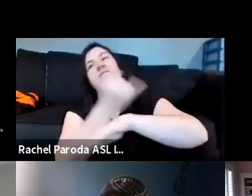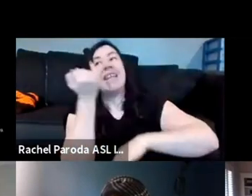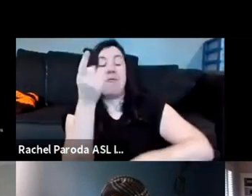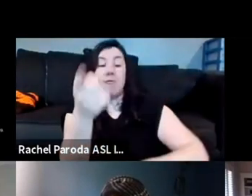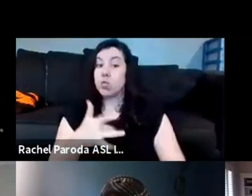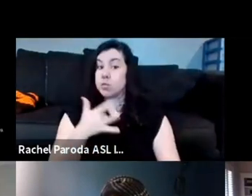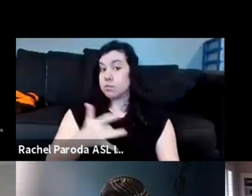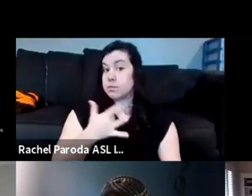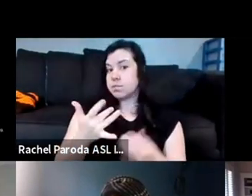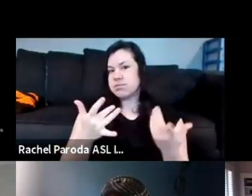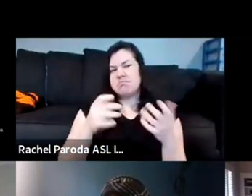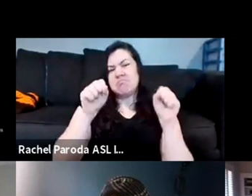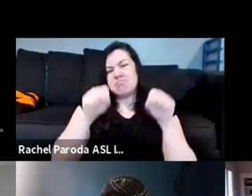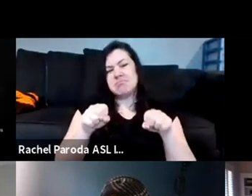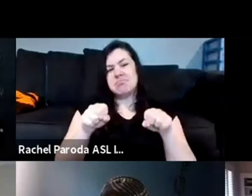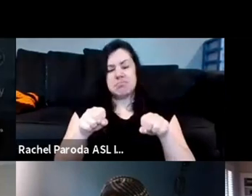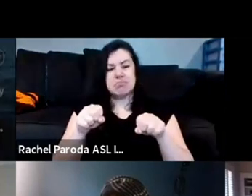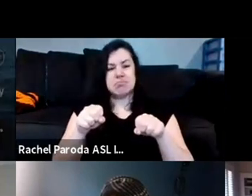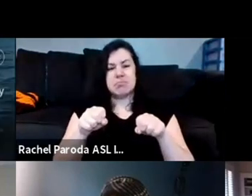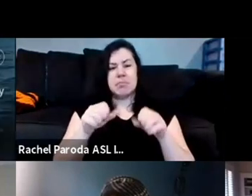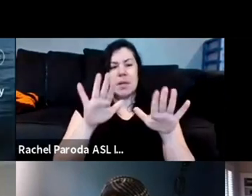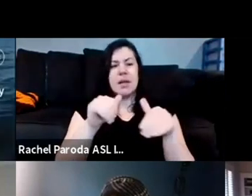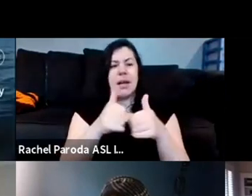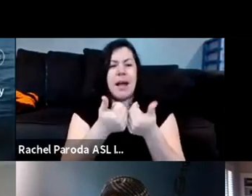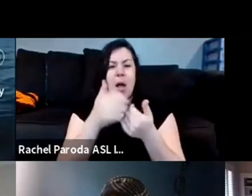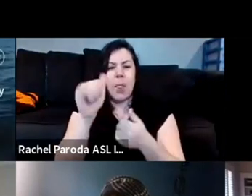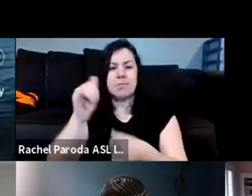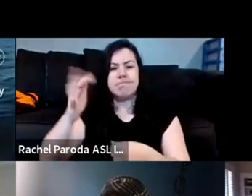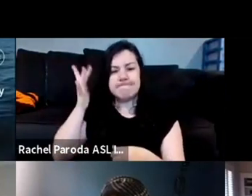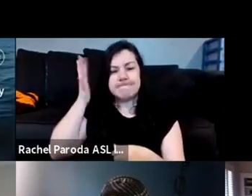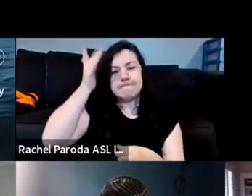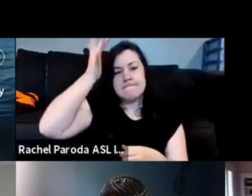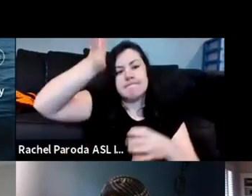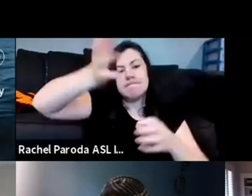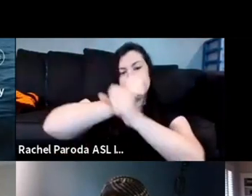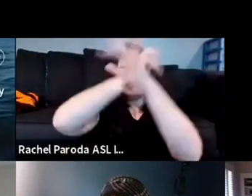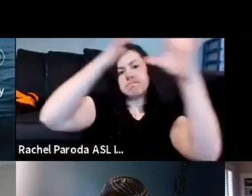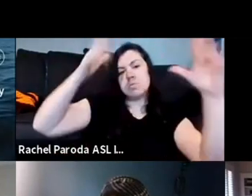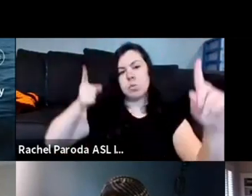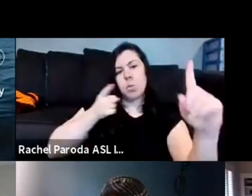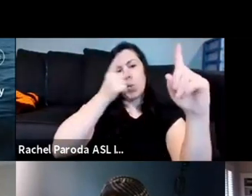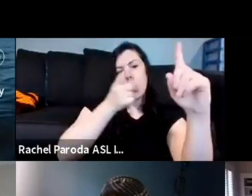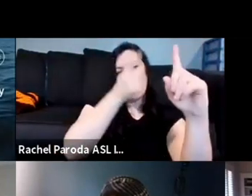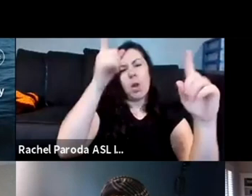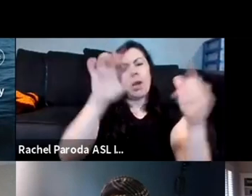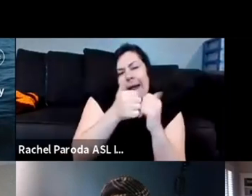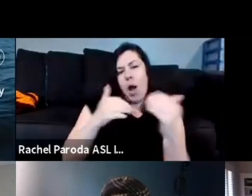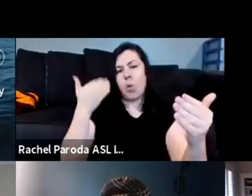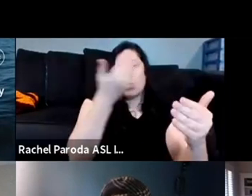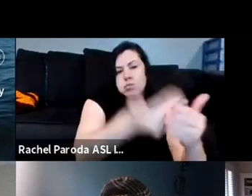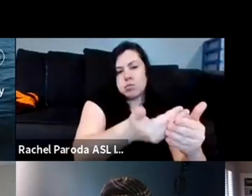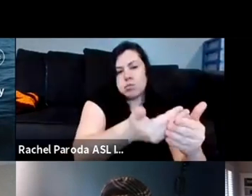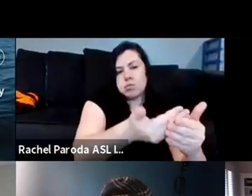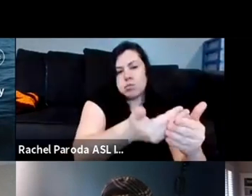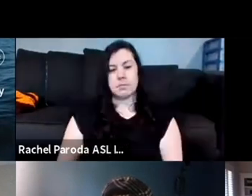right to you but to think like a little bit more towards getting us to those black futures that we've been always imagining can i